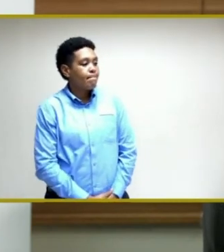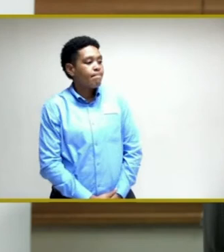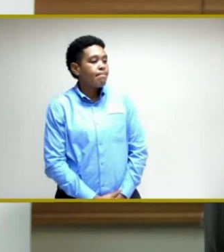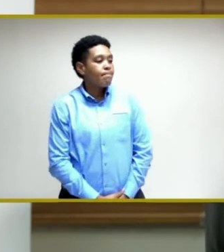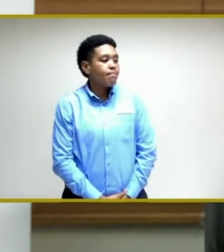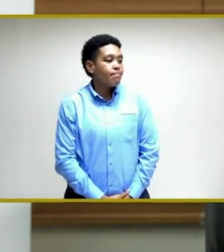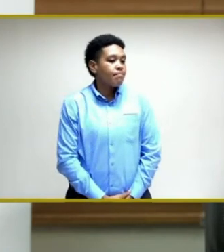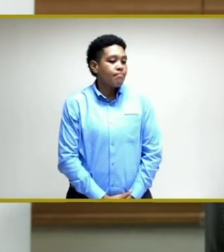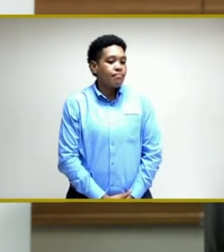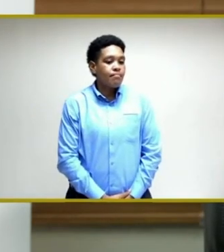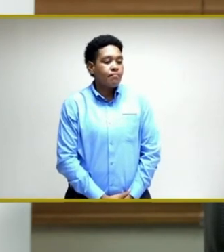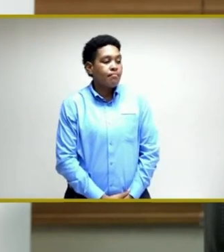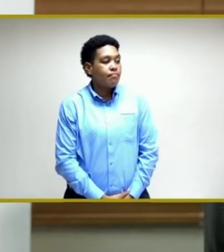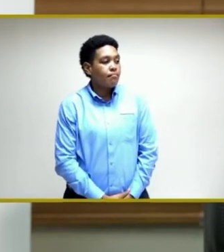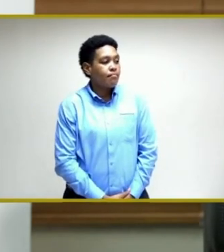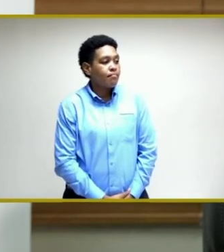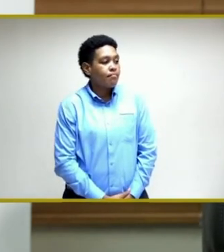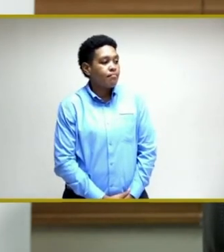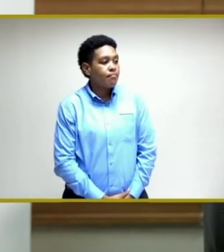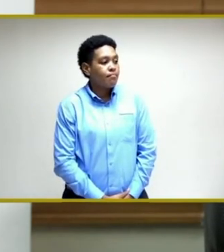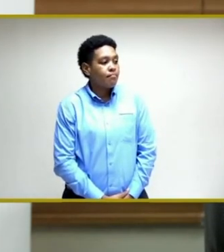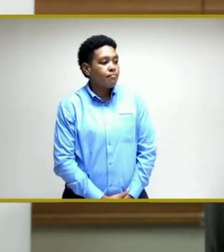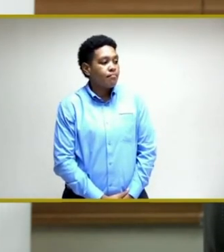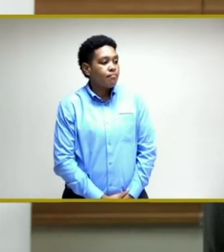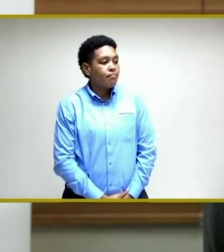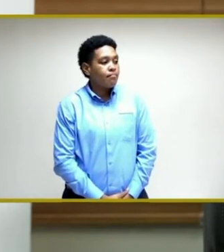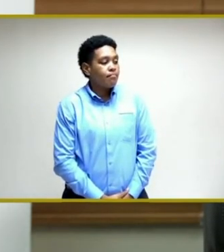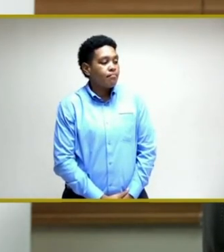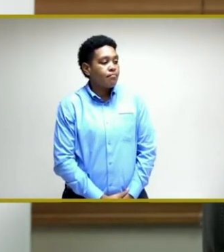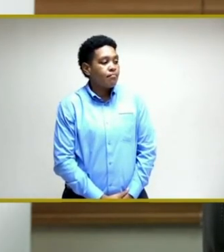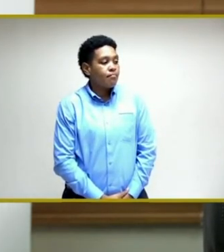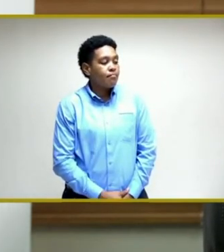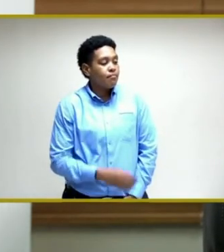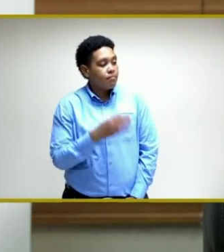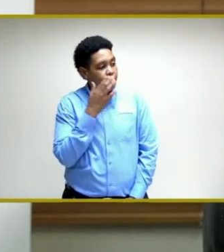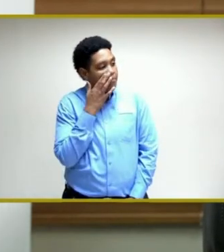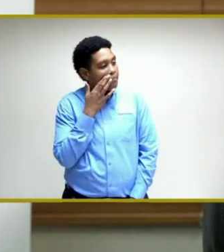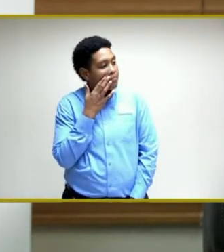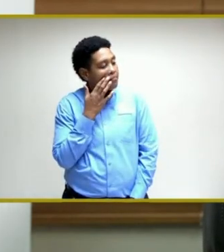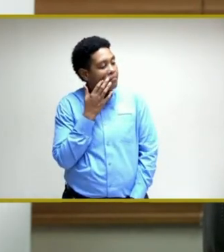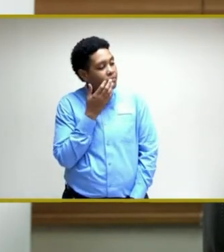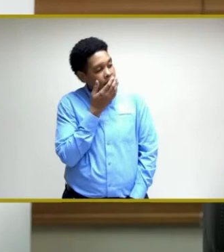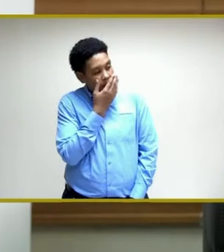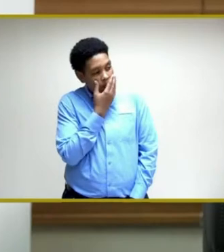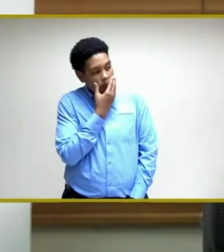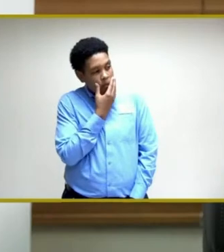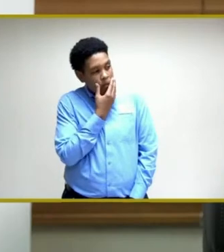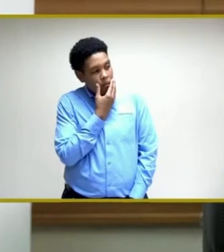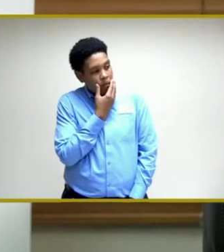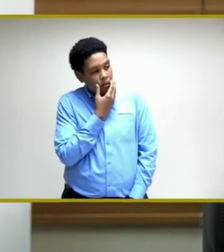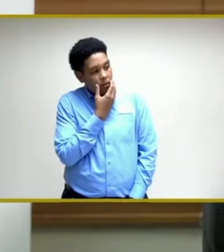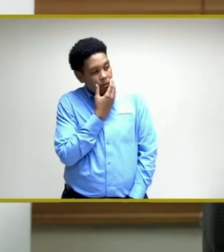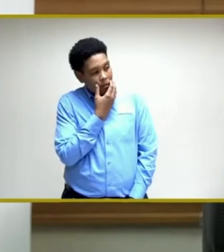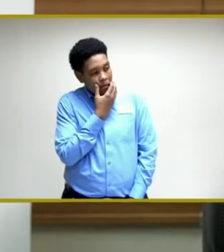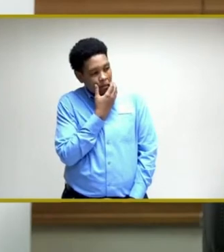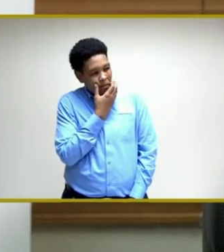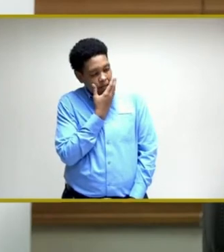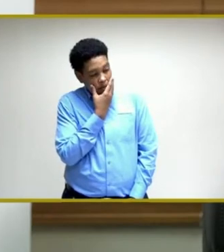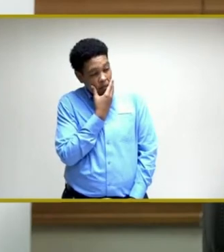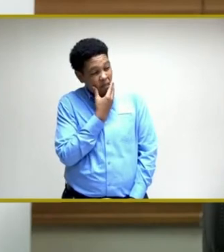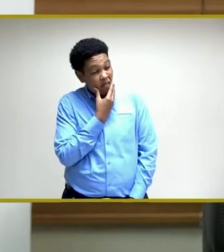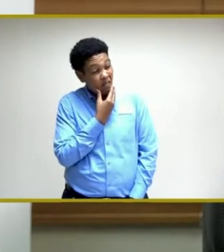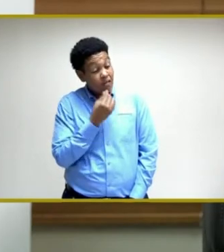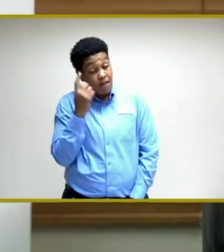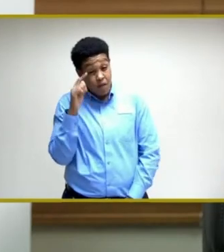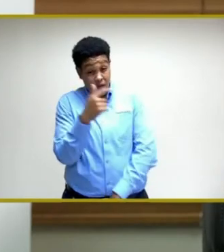we have the vaccines. We have vaccines in stock, the